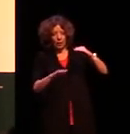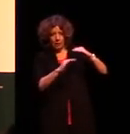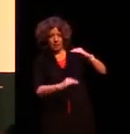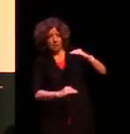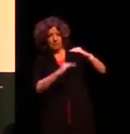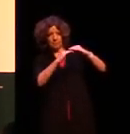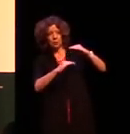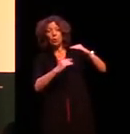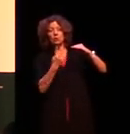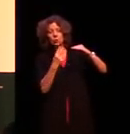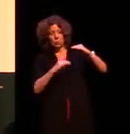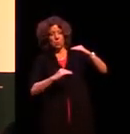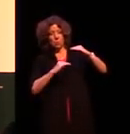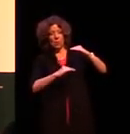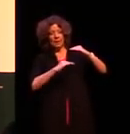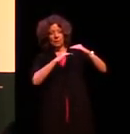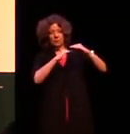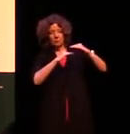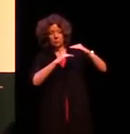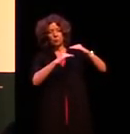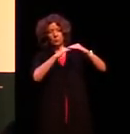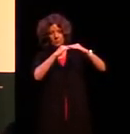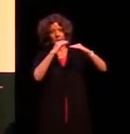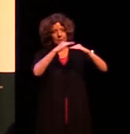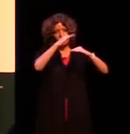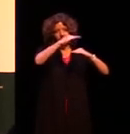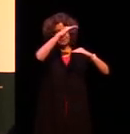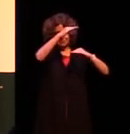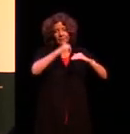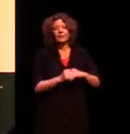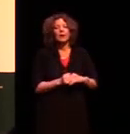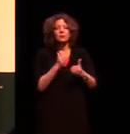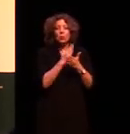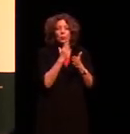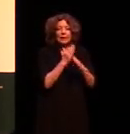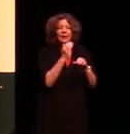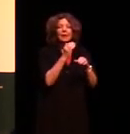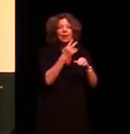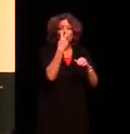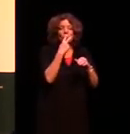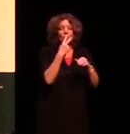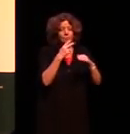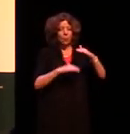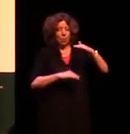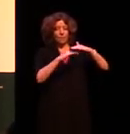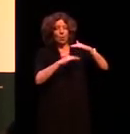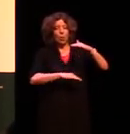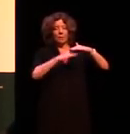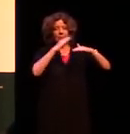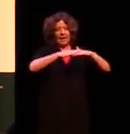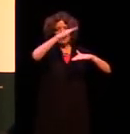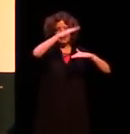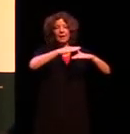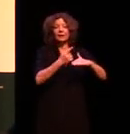okay so all of those people siblings cousins spouses grandparents grandchildren are all sort of one generation